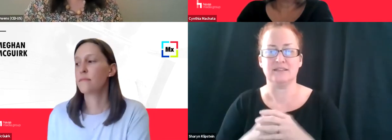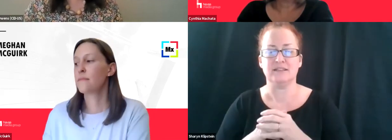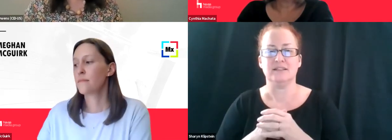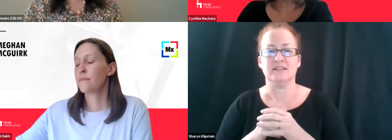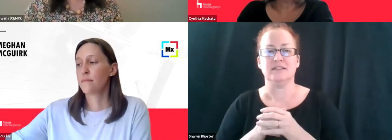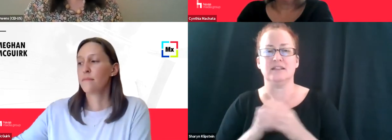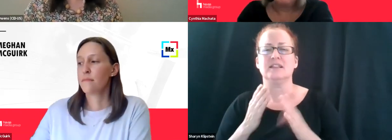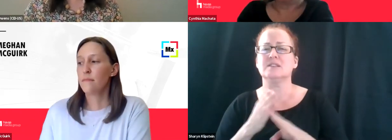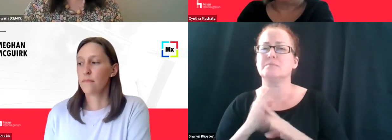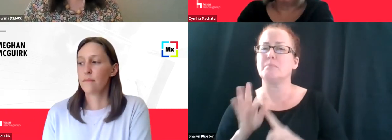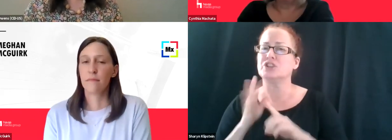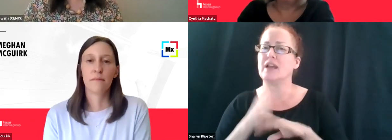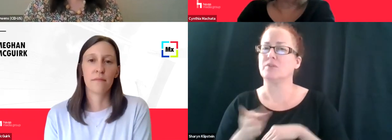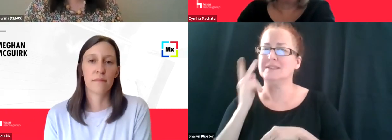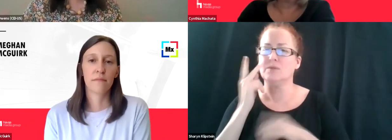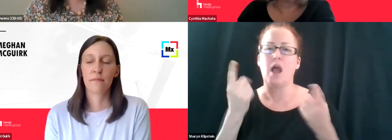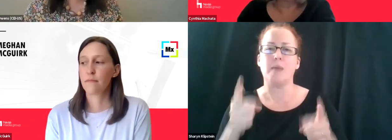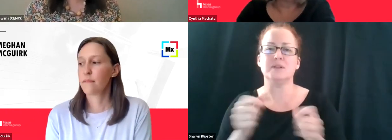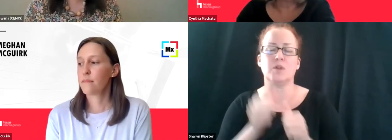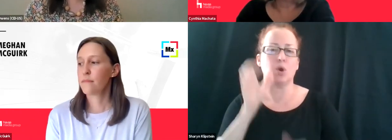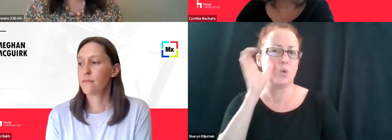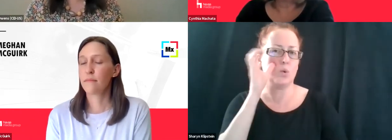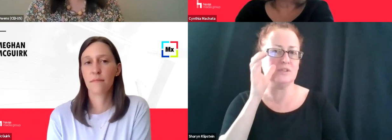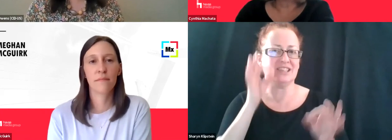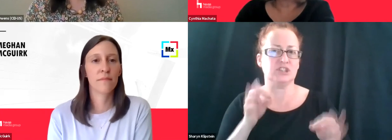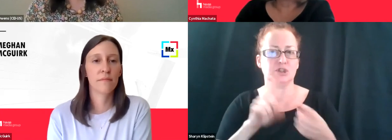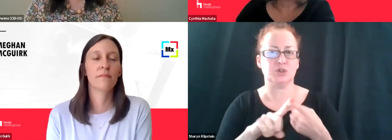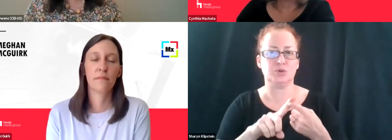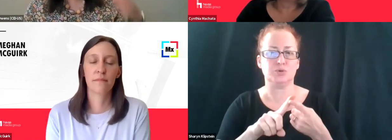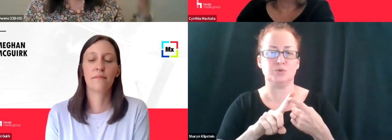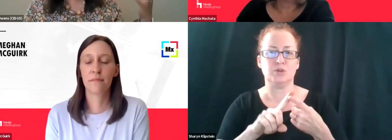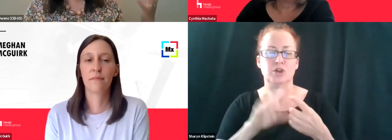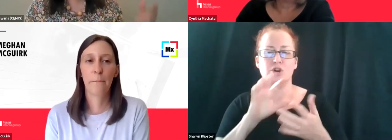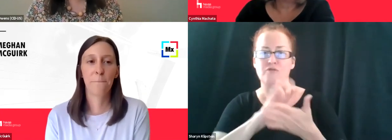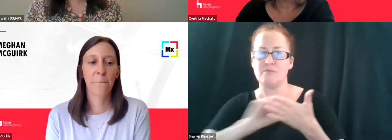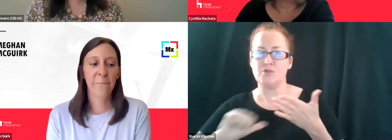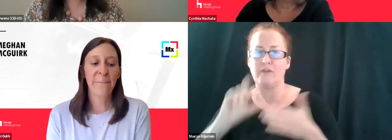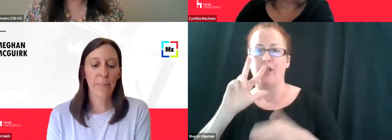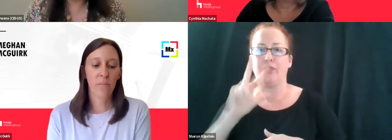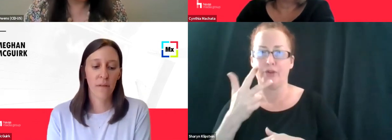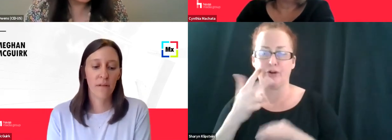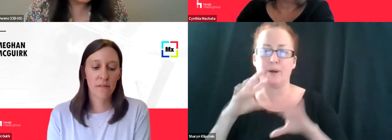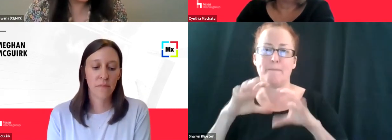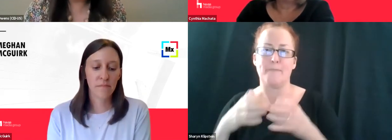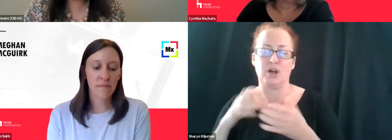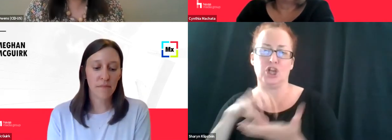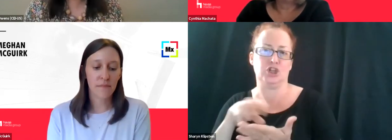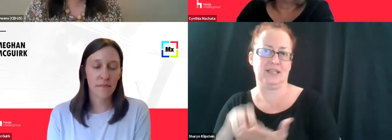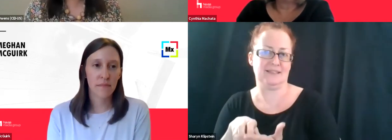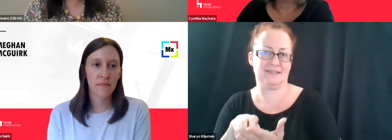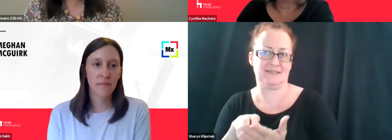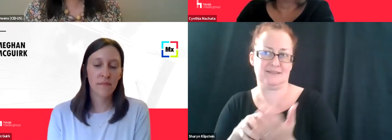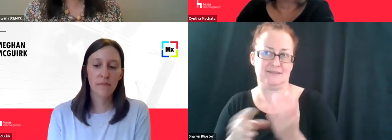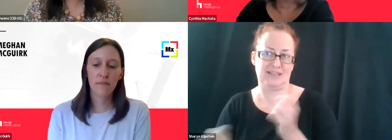um, uh, move to remove third-party cookies, uh, in, in the early part of 2022. I can't believe